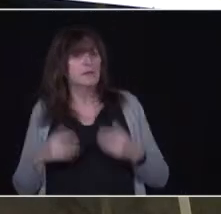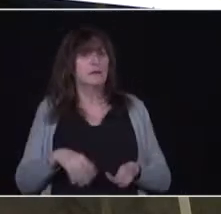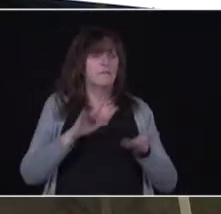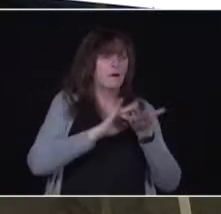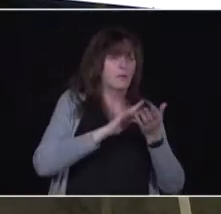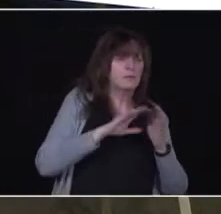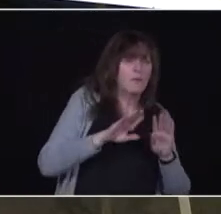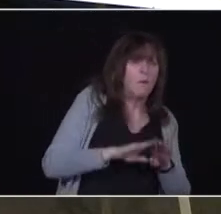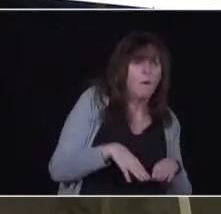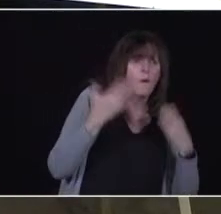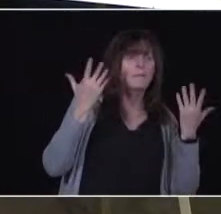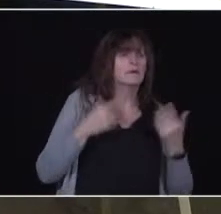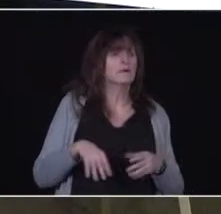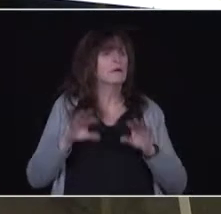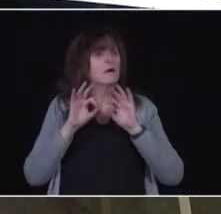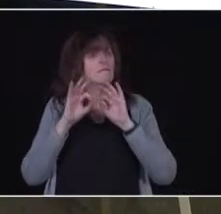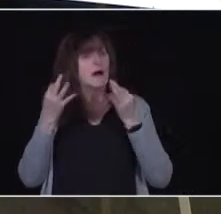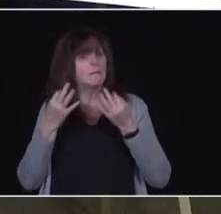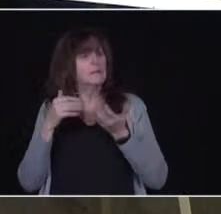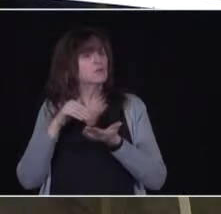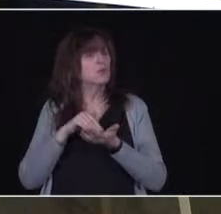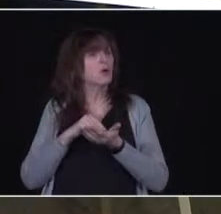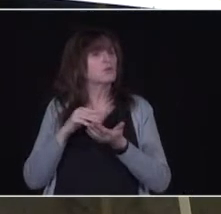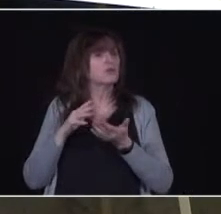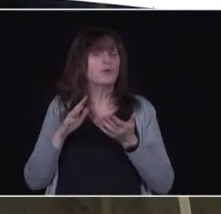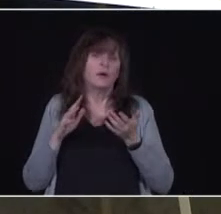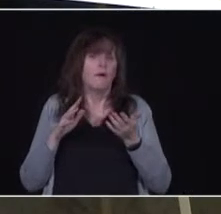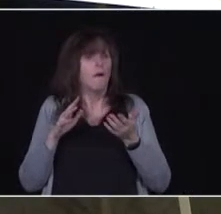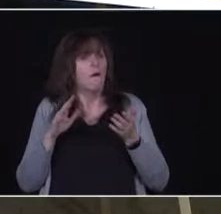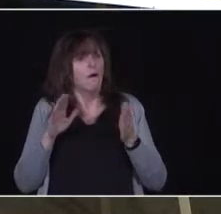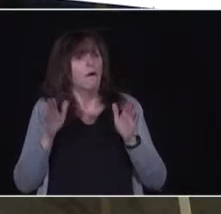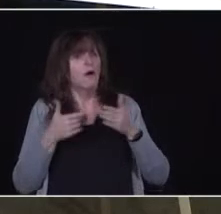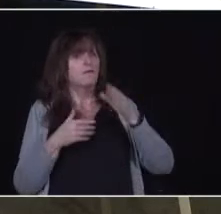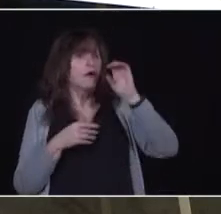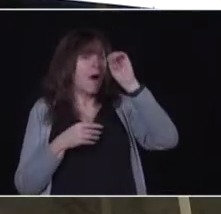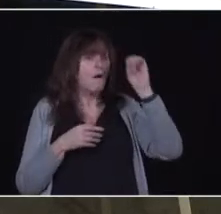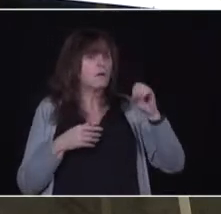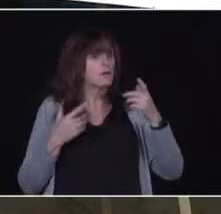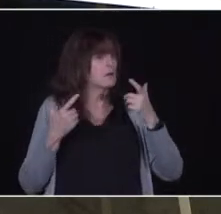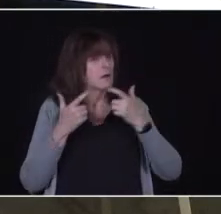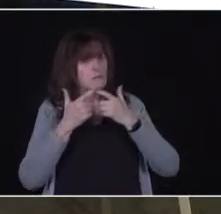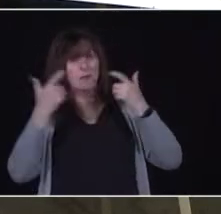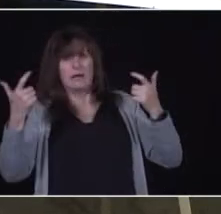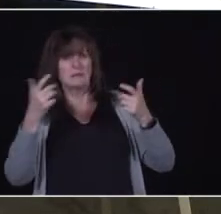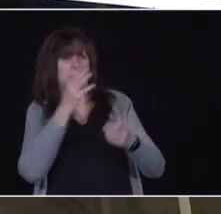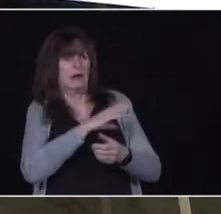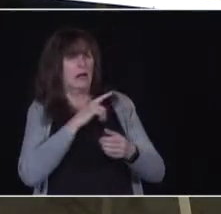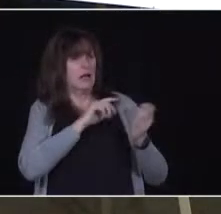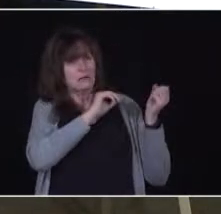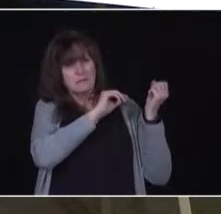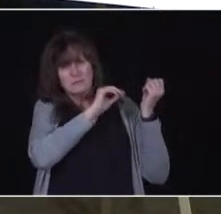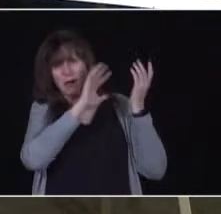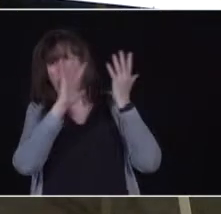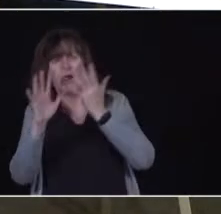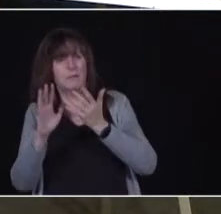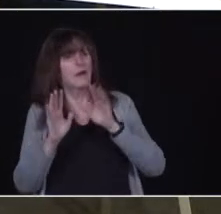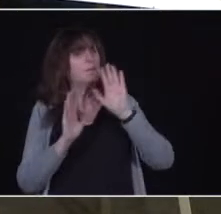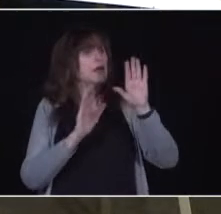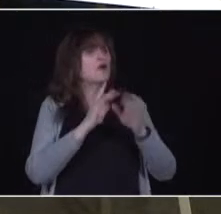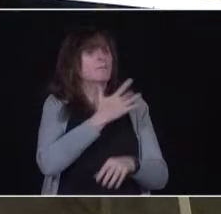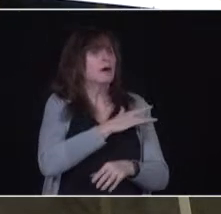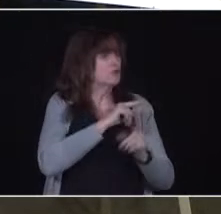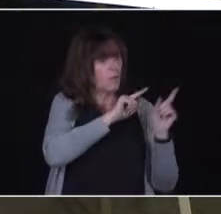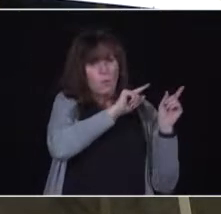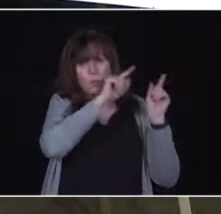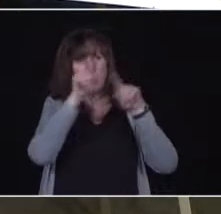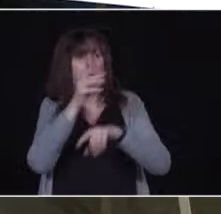family doctors in Ottawa, come together at the mass vaccination clinic, bring their patients to that clinic, and be able to vaccinate them in that